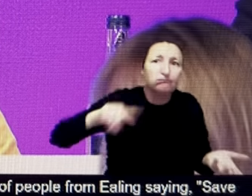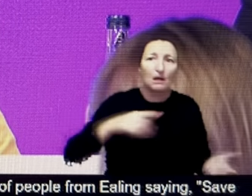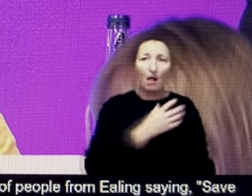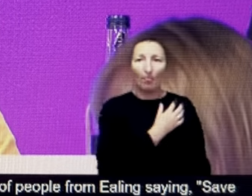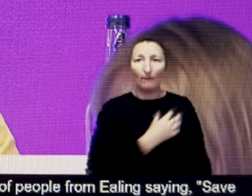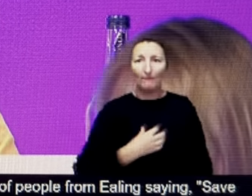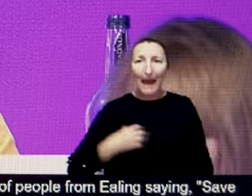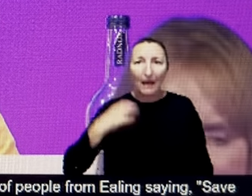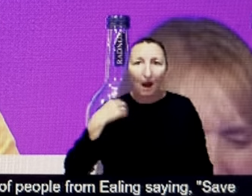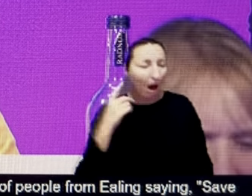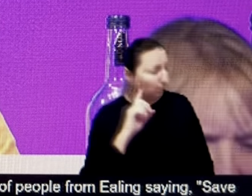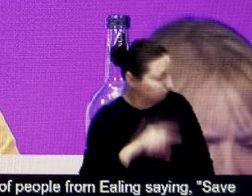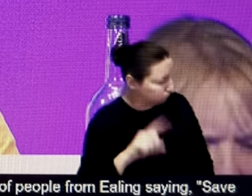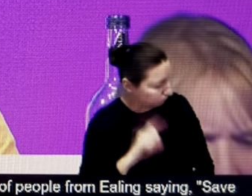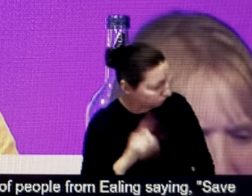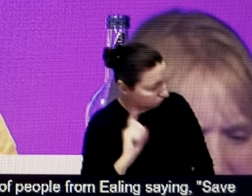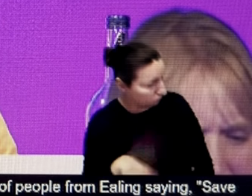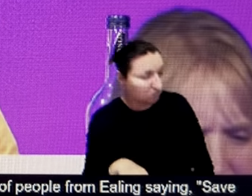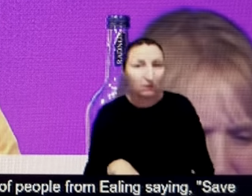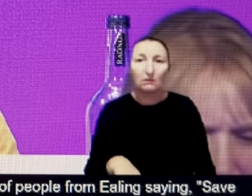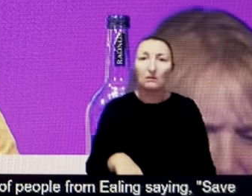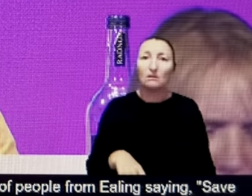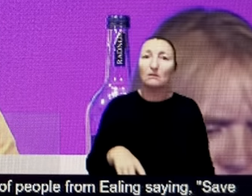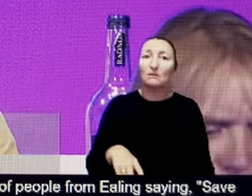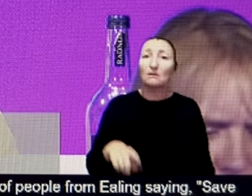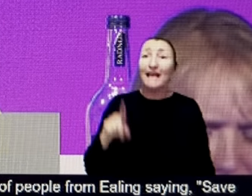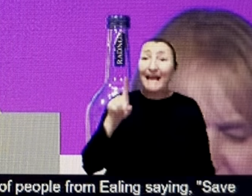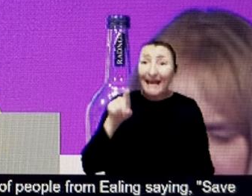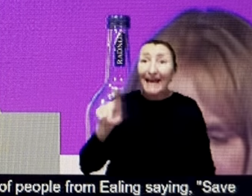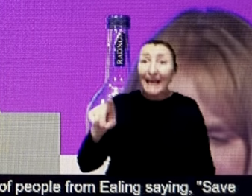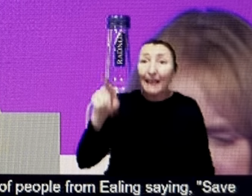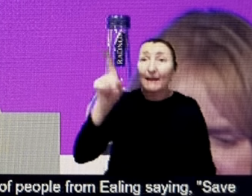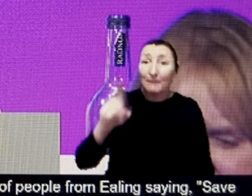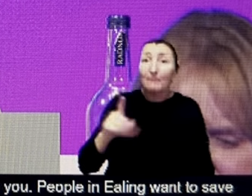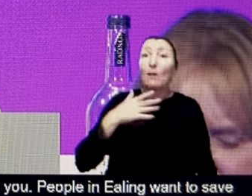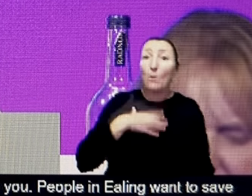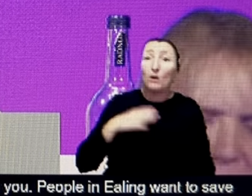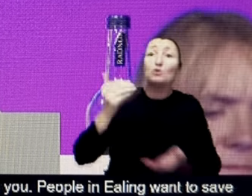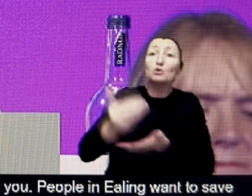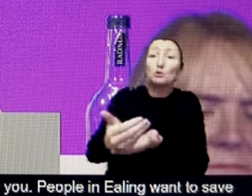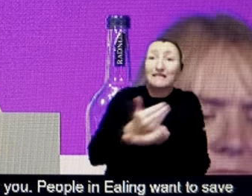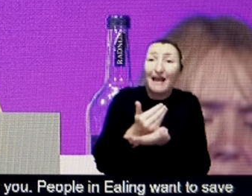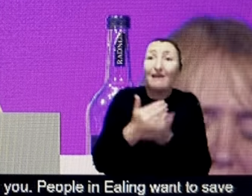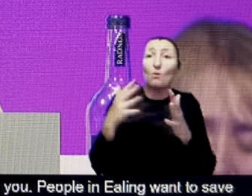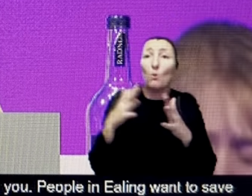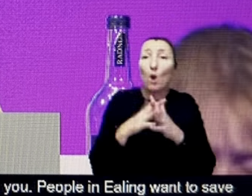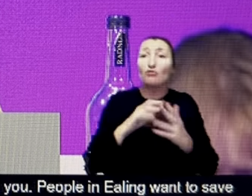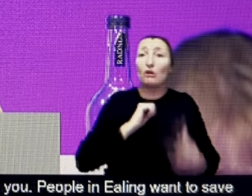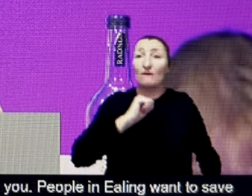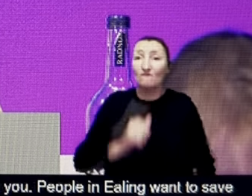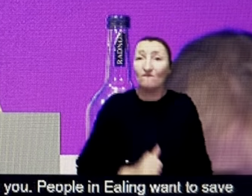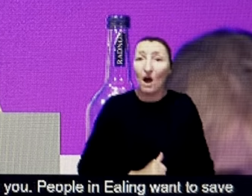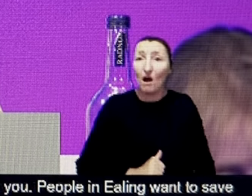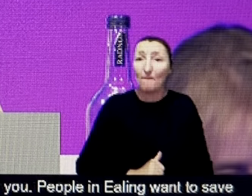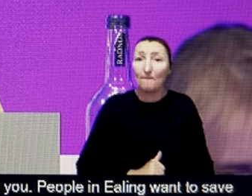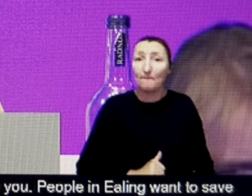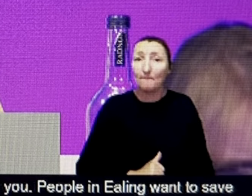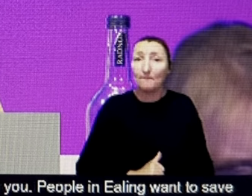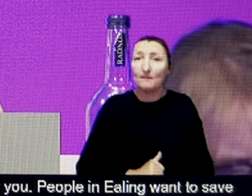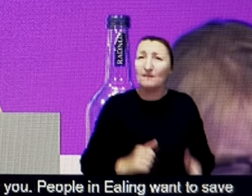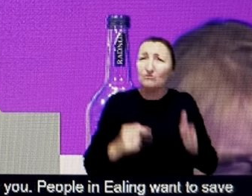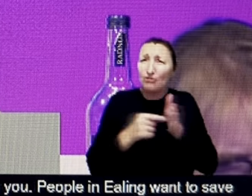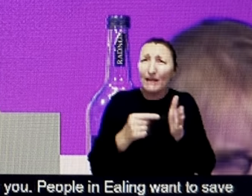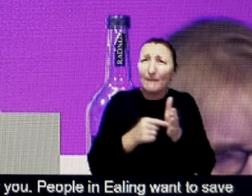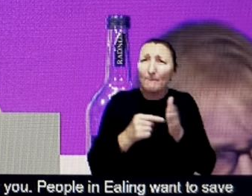People in Ealing wants to save Warren Farm for an incredibly important reason. This is a really important open space that has taken